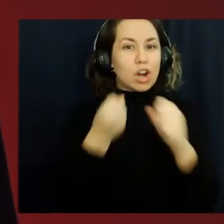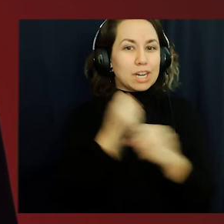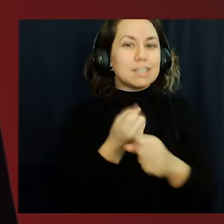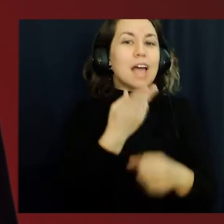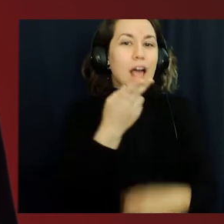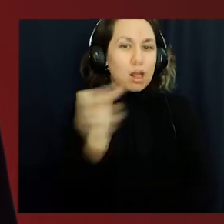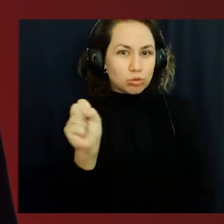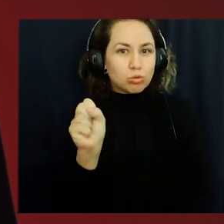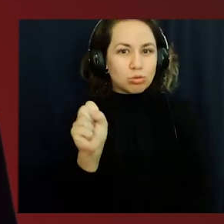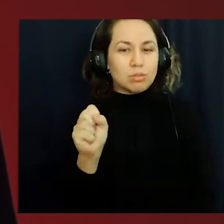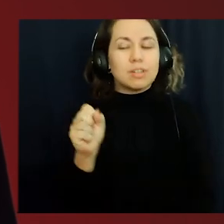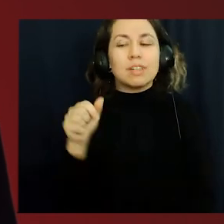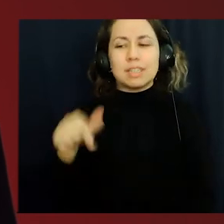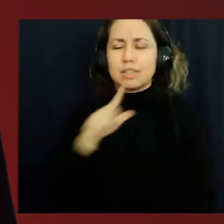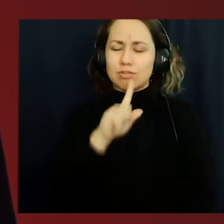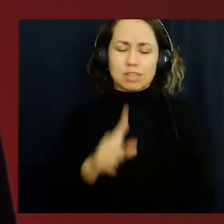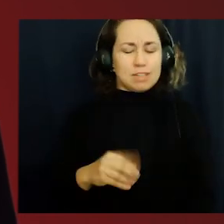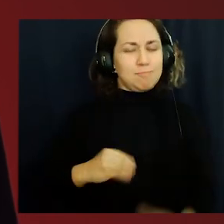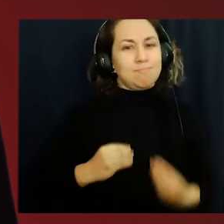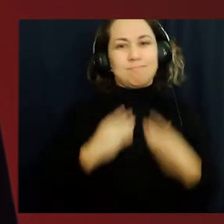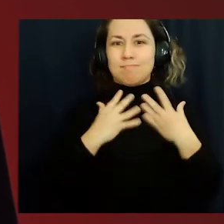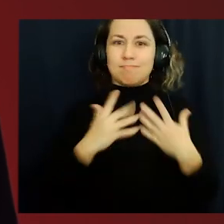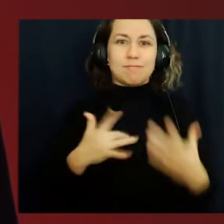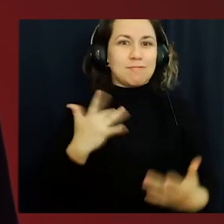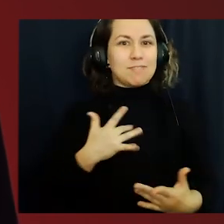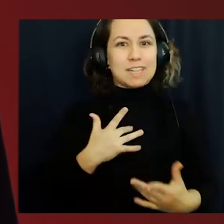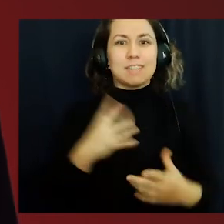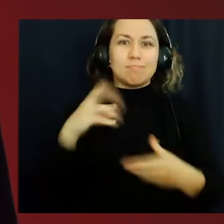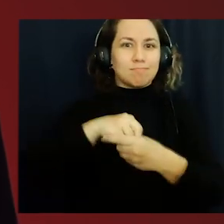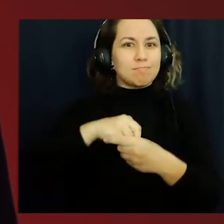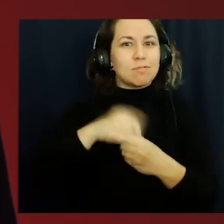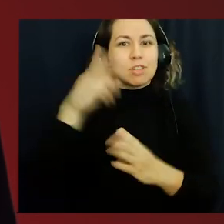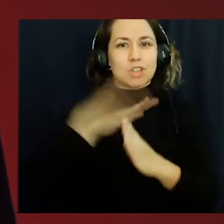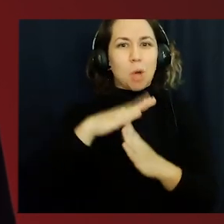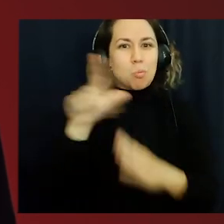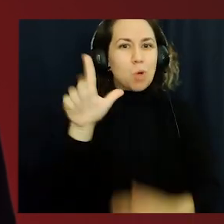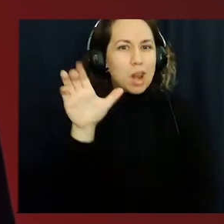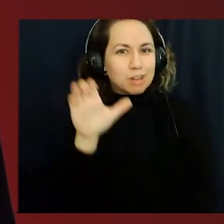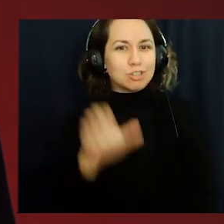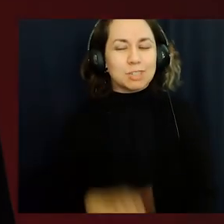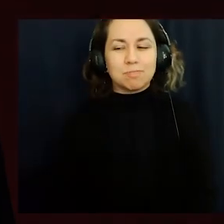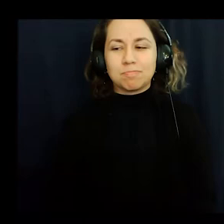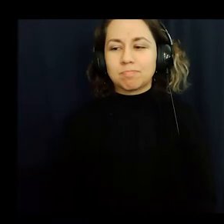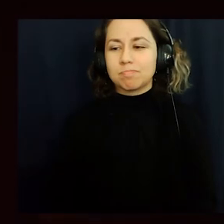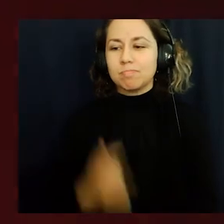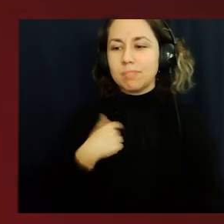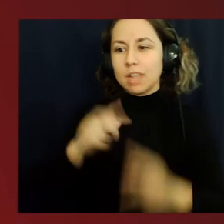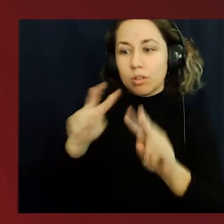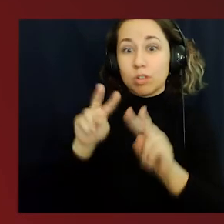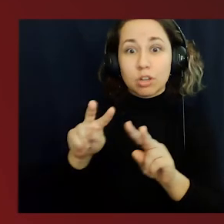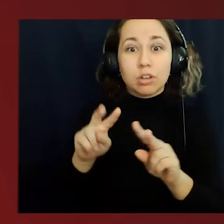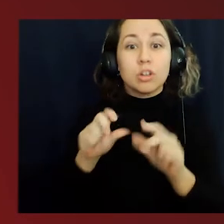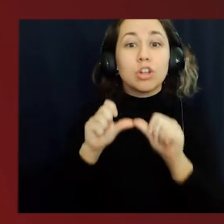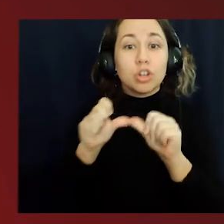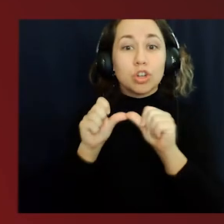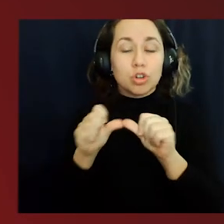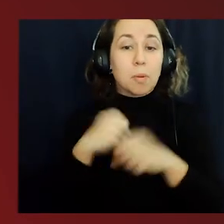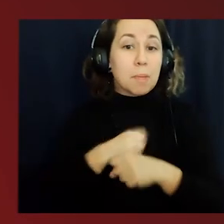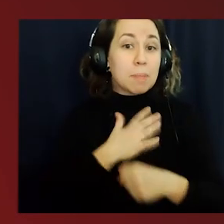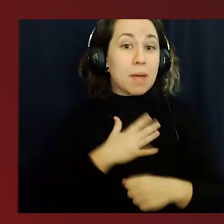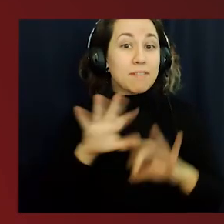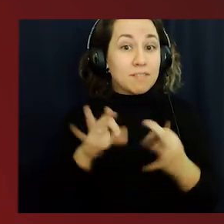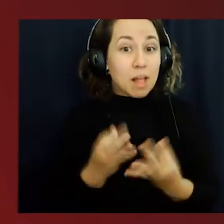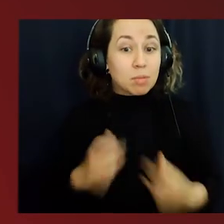these last four years of high school. It's a very fulfilling feeling being in the Top 100. I look forward to